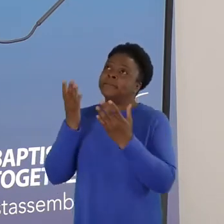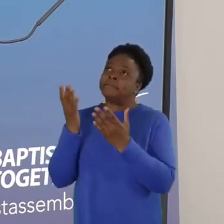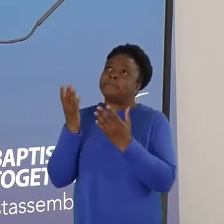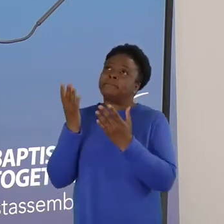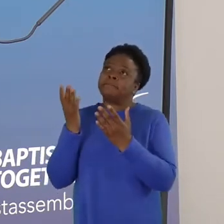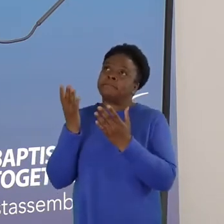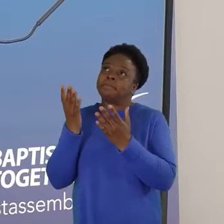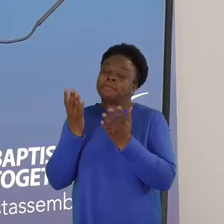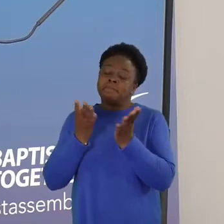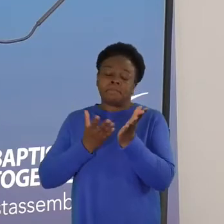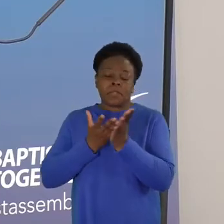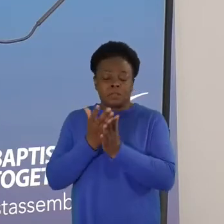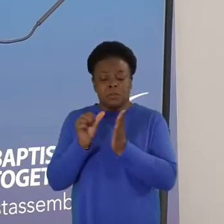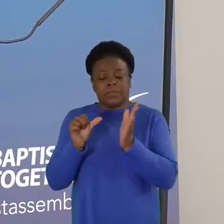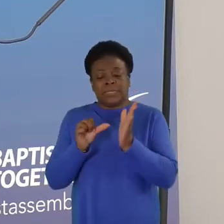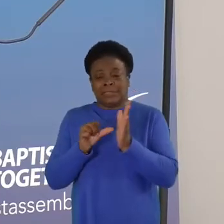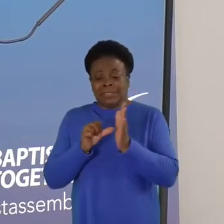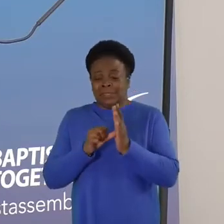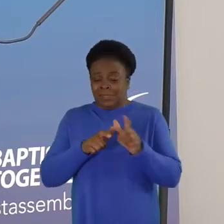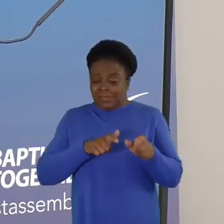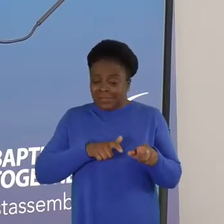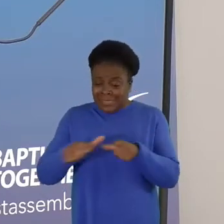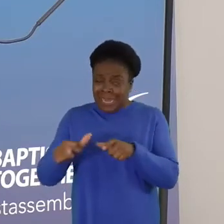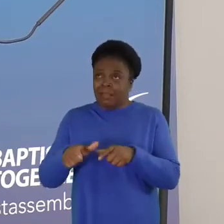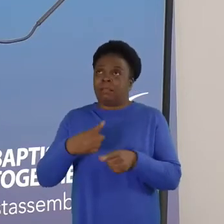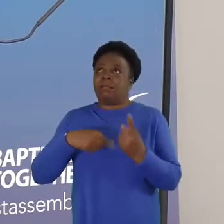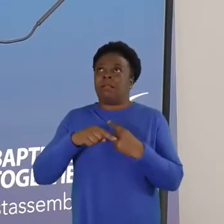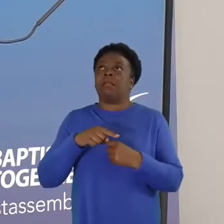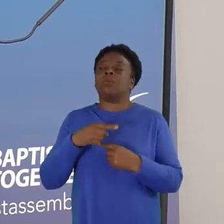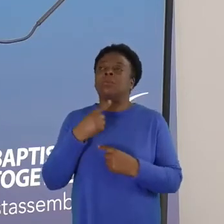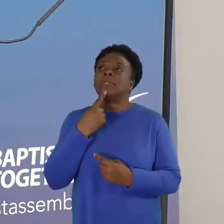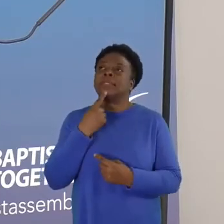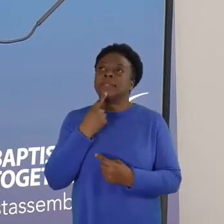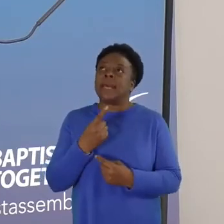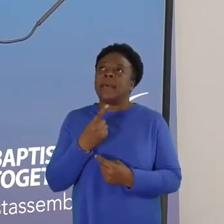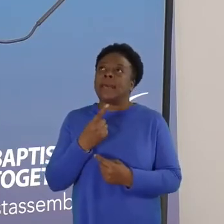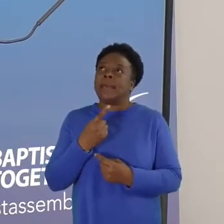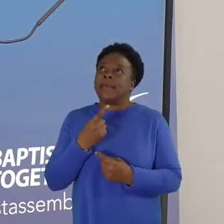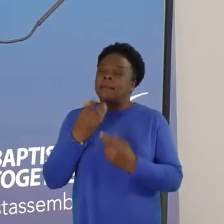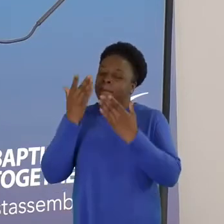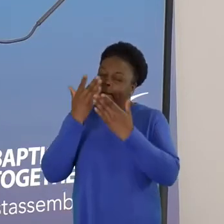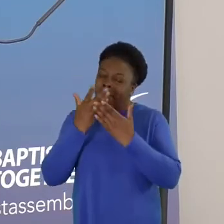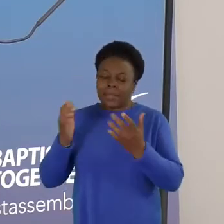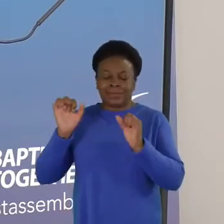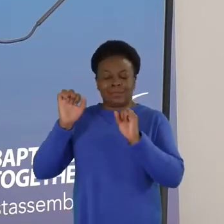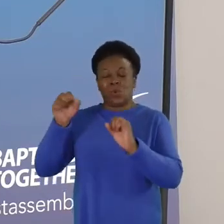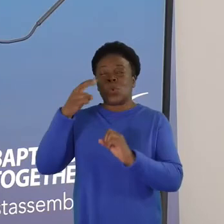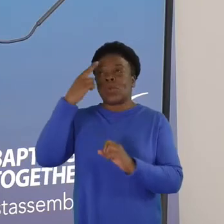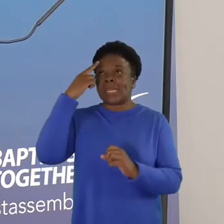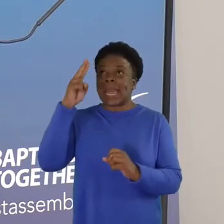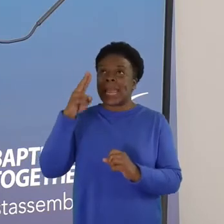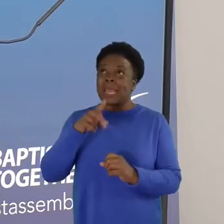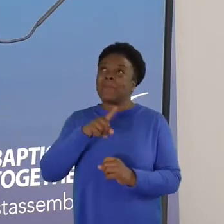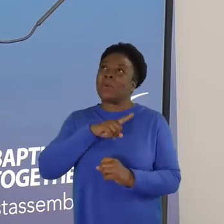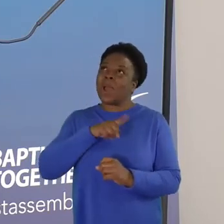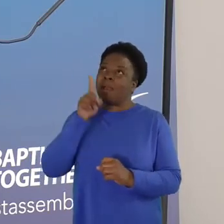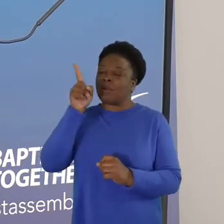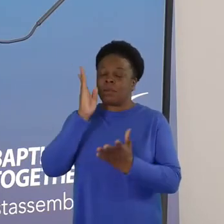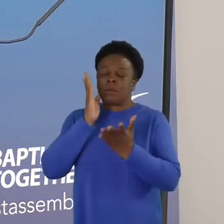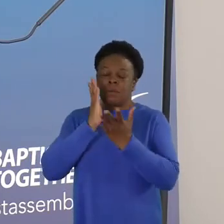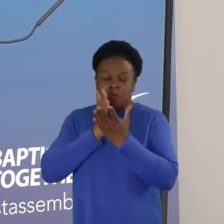this, we choose to say, Blessed be your name because you are faithful.